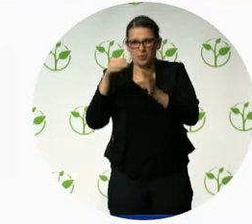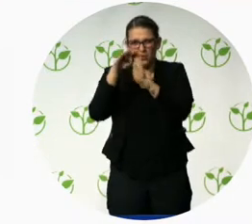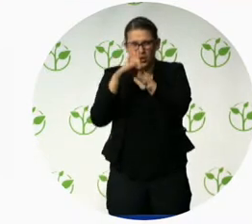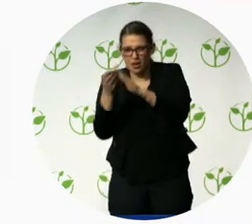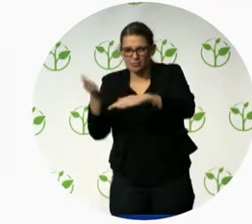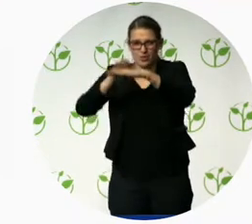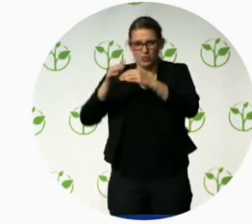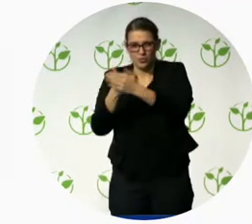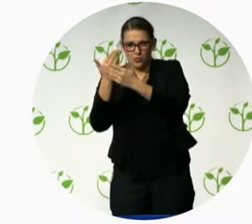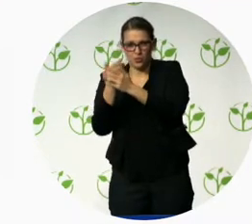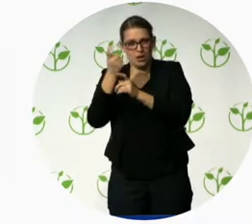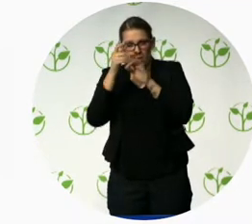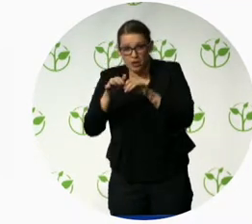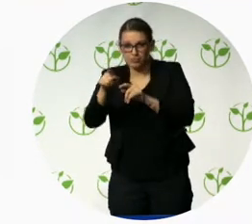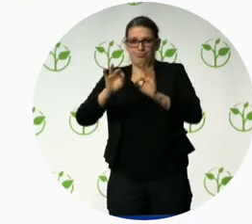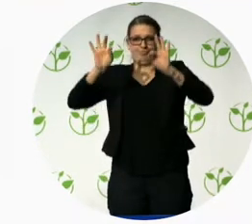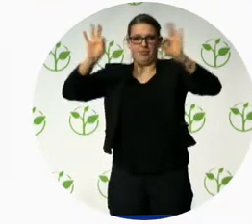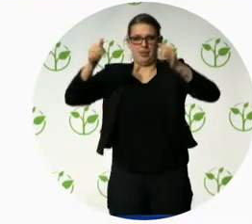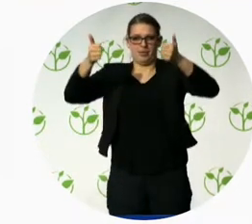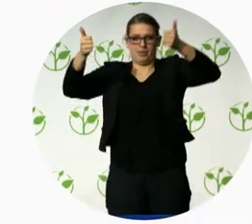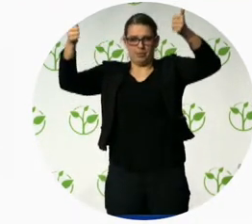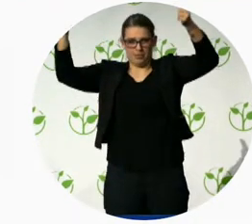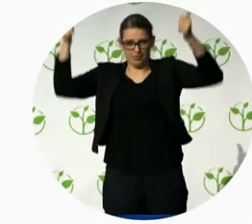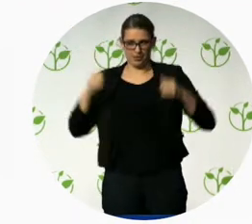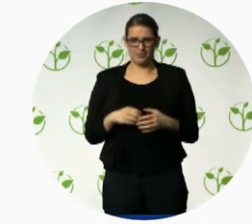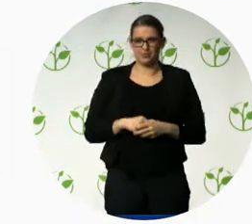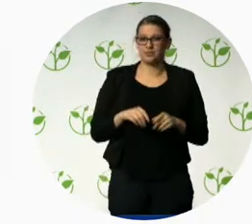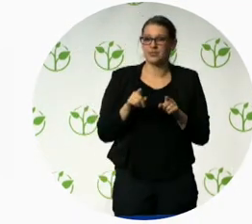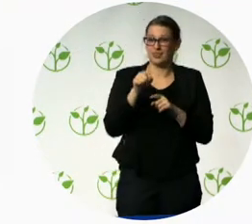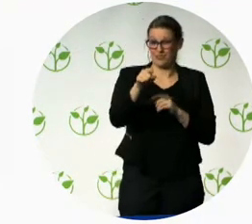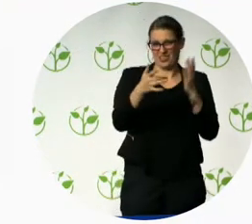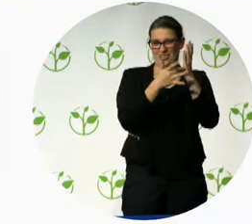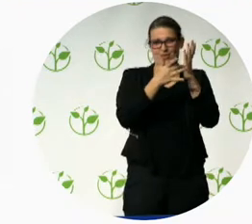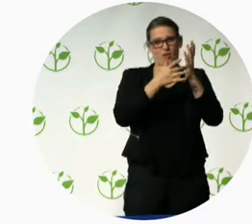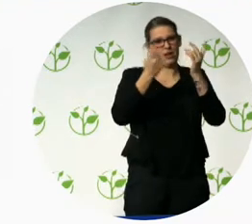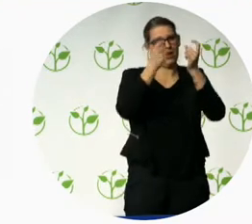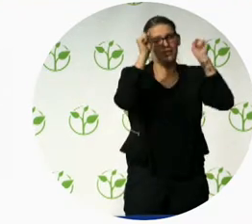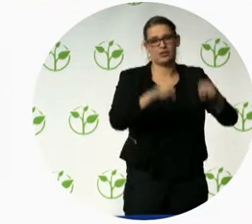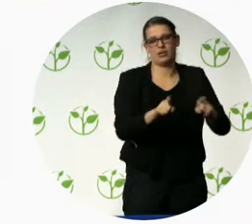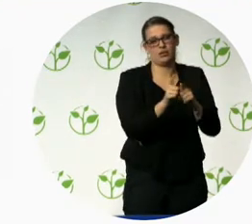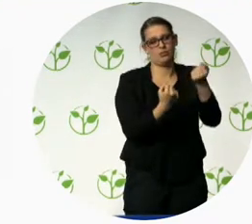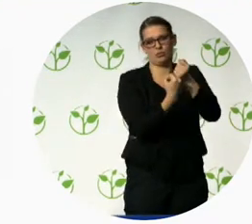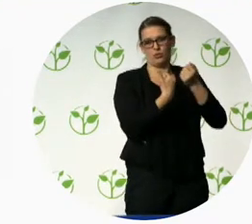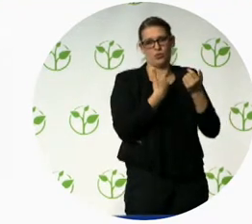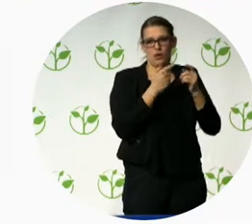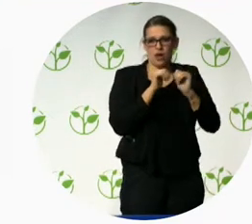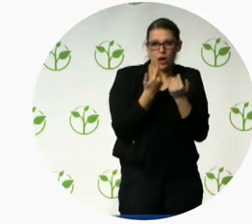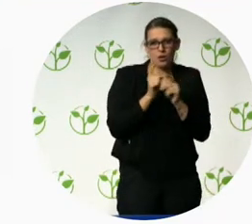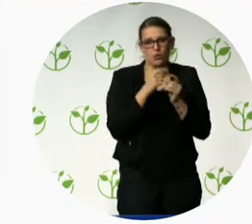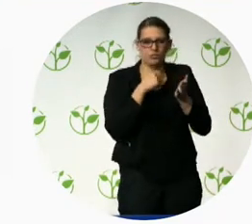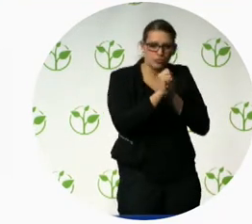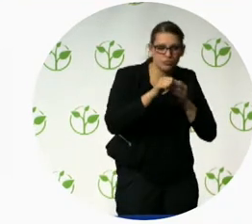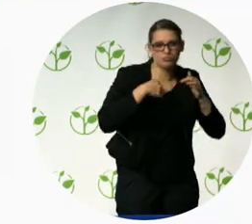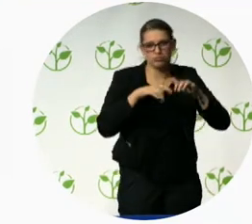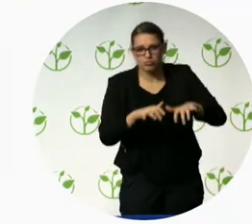that need to stay in work because of assistive technology. But not only that, they can actually look at different types of employees. We want a